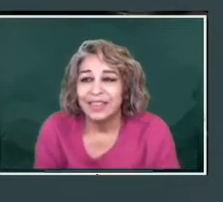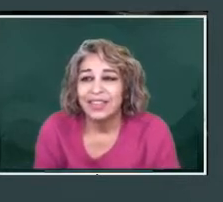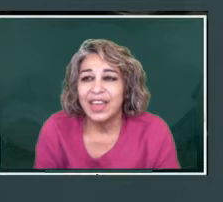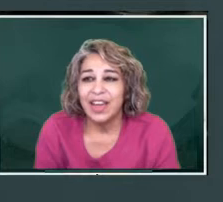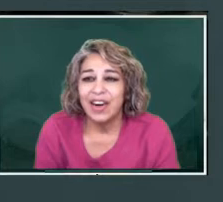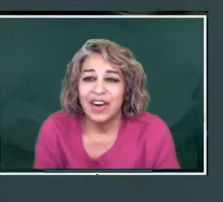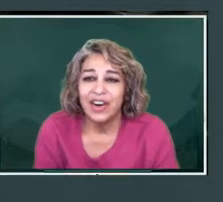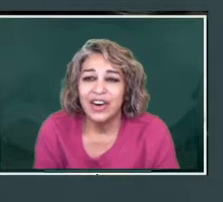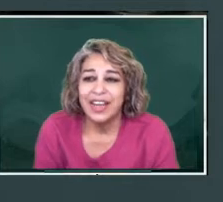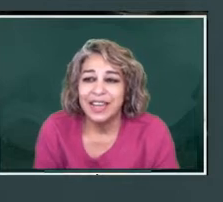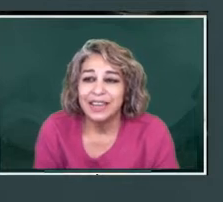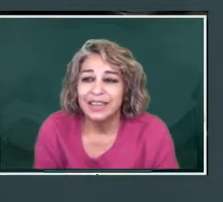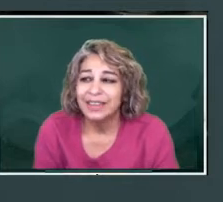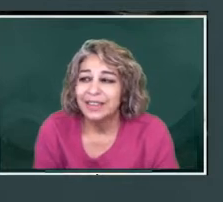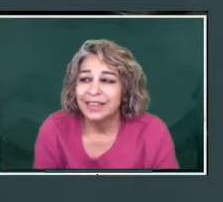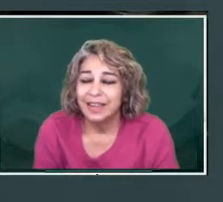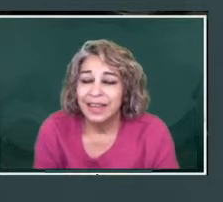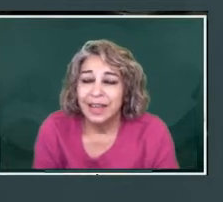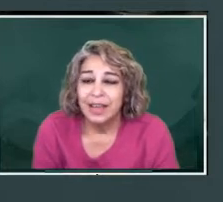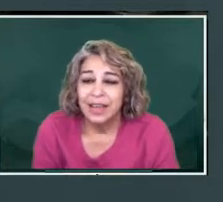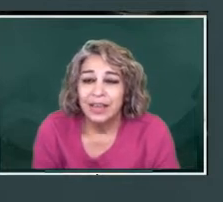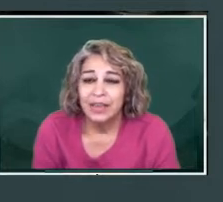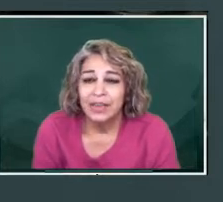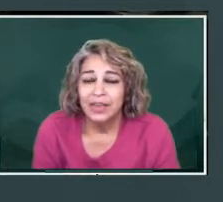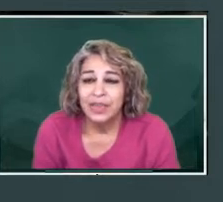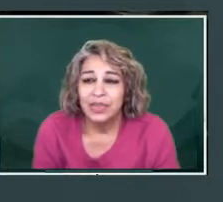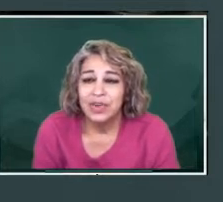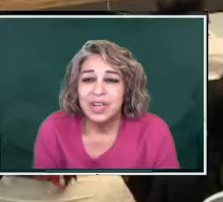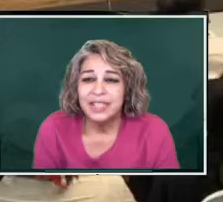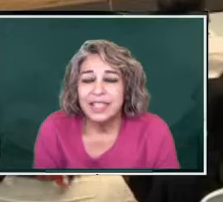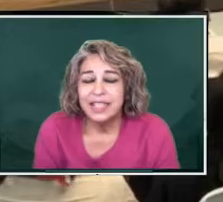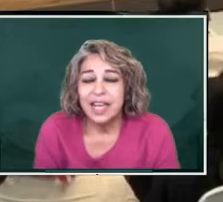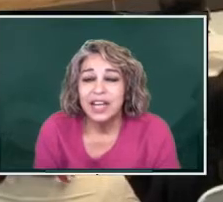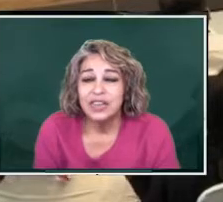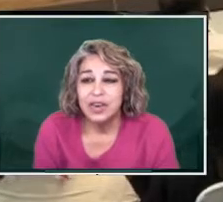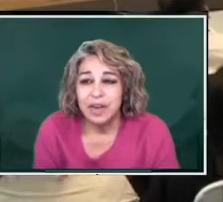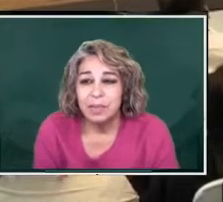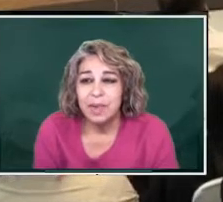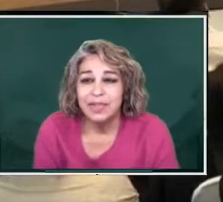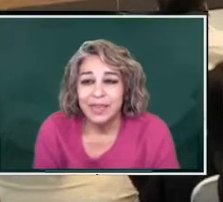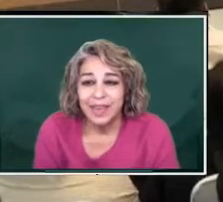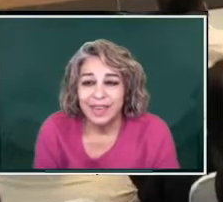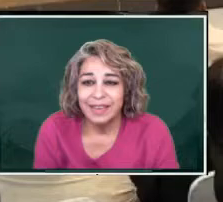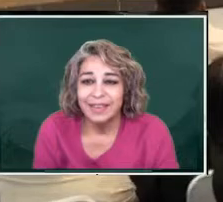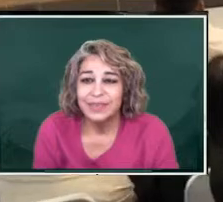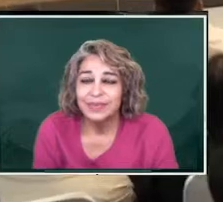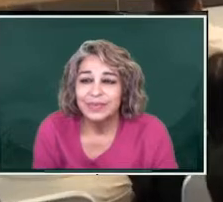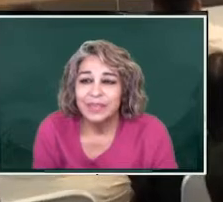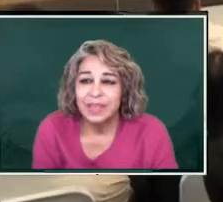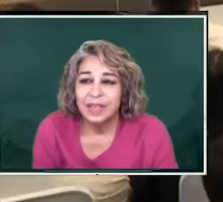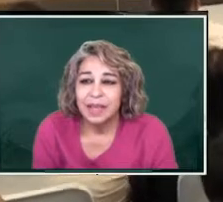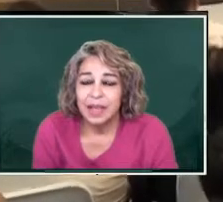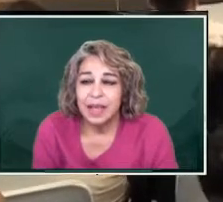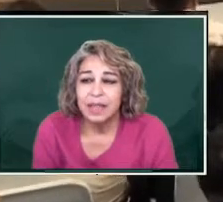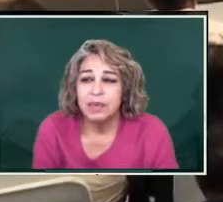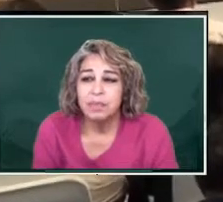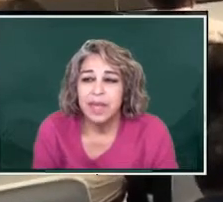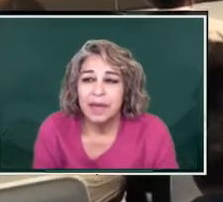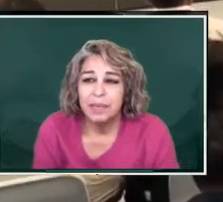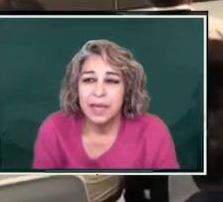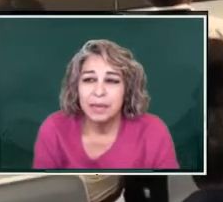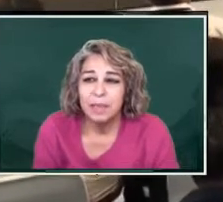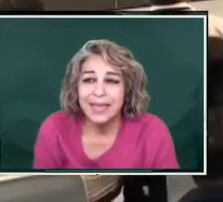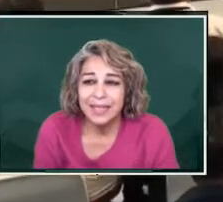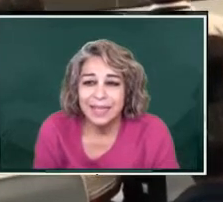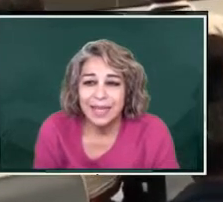They are earning 3,600 monthly. They're